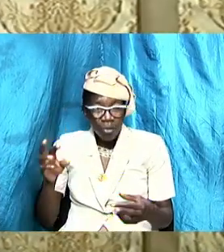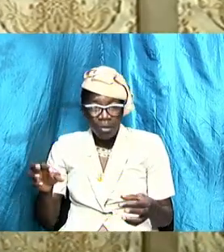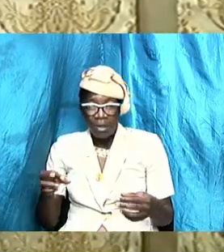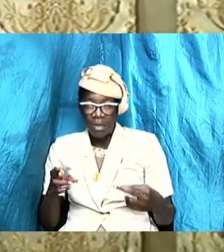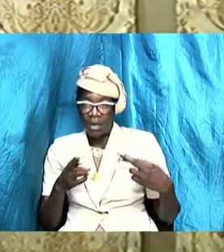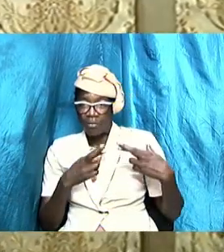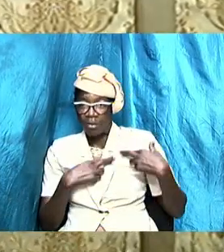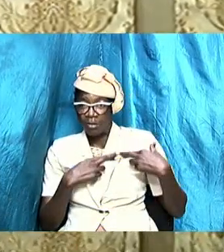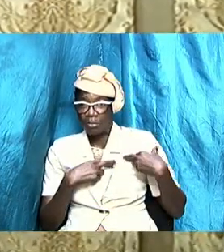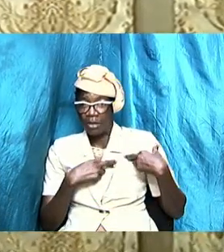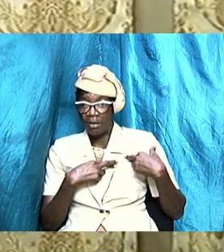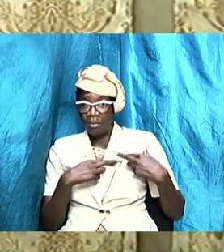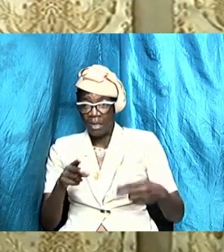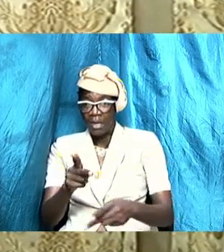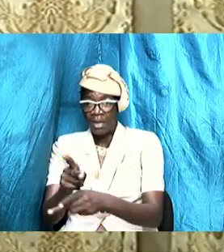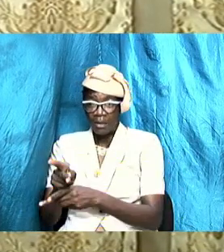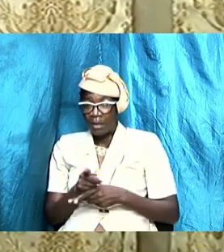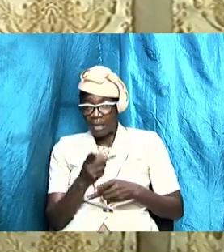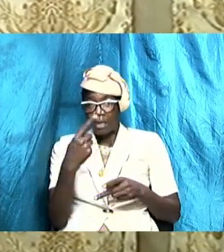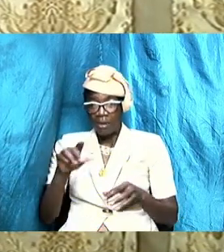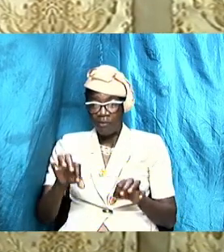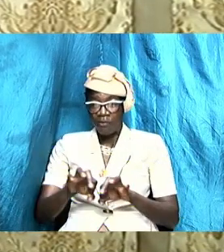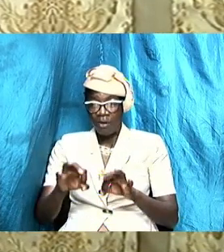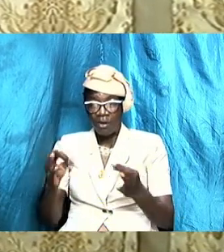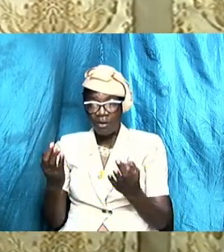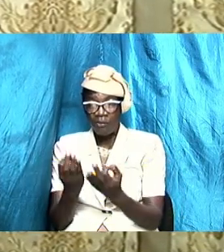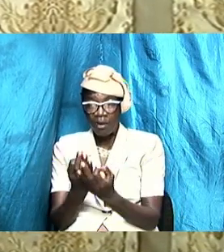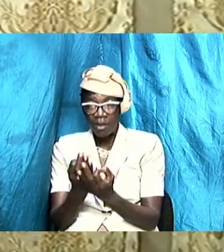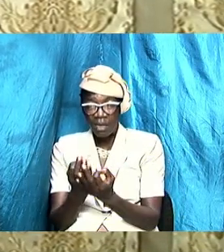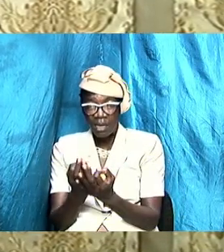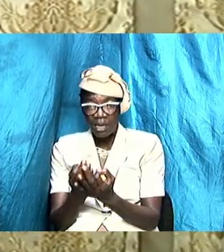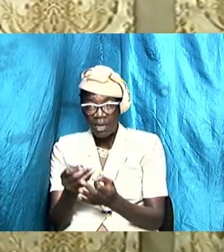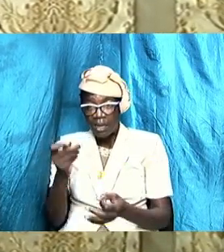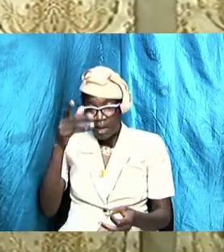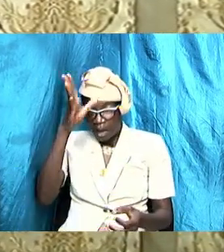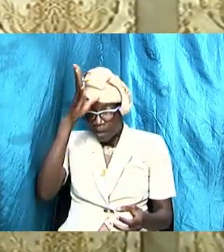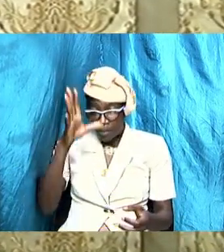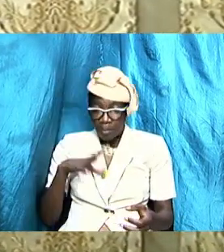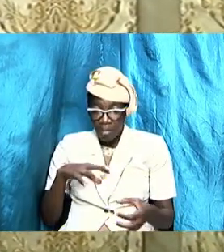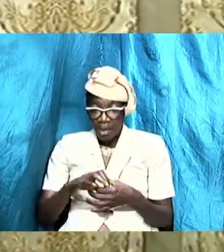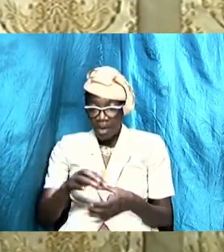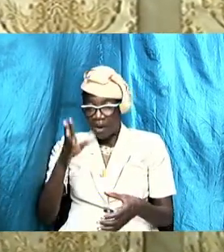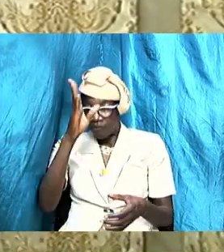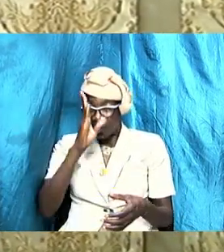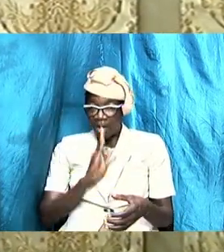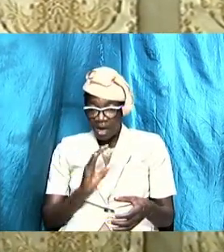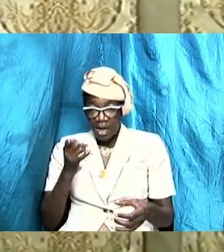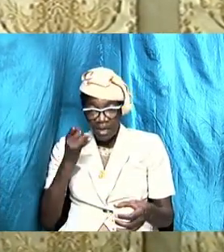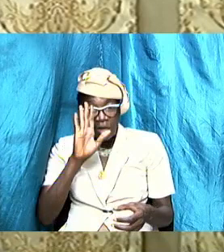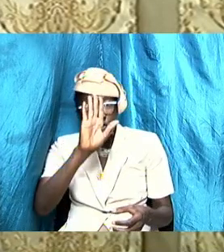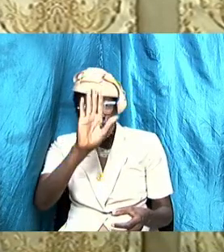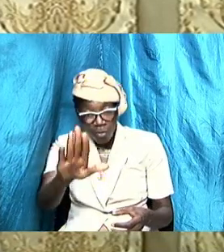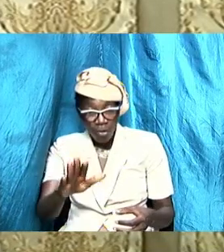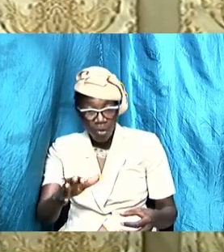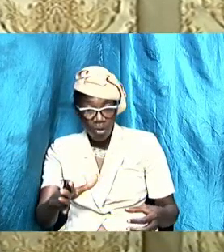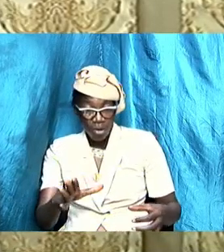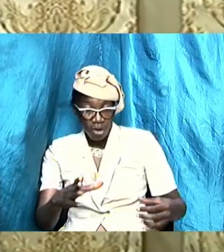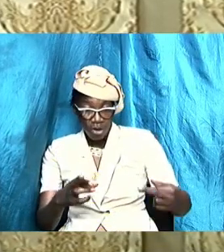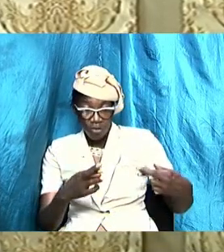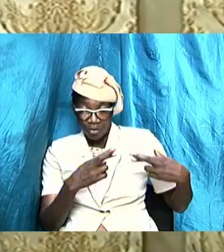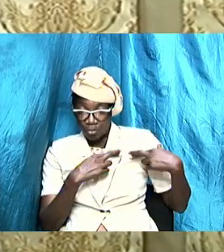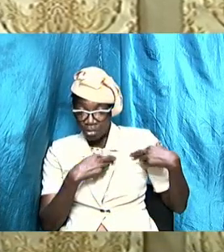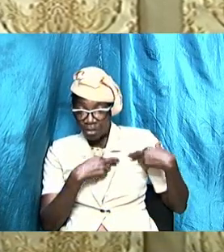and it is your primary responsibility man of God it is your primary responsibility husband